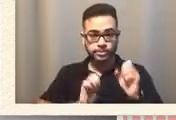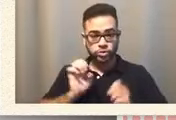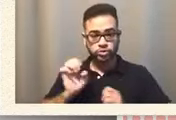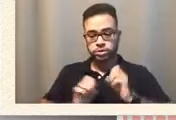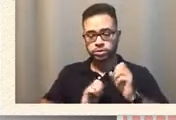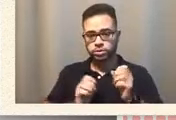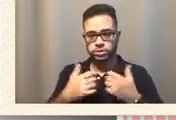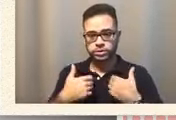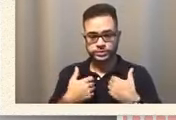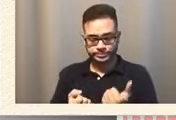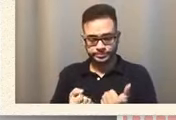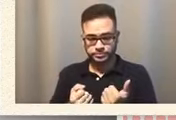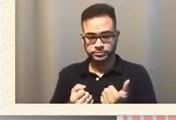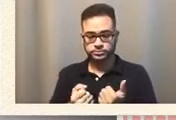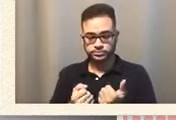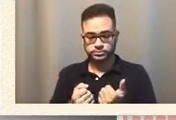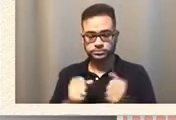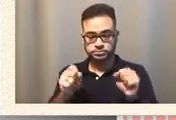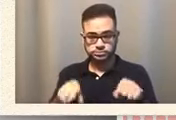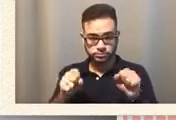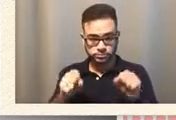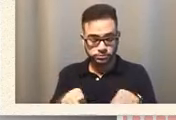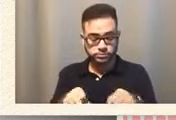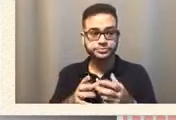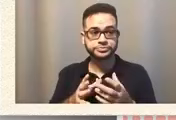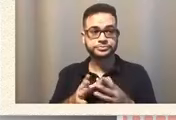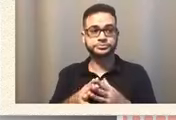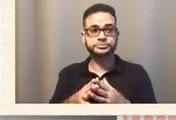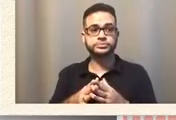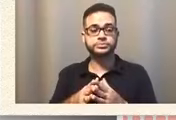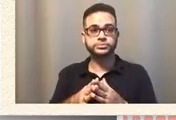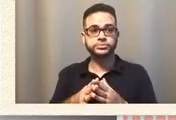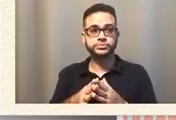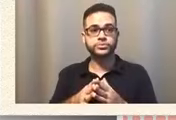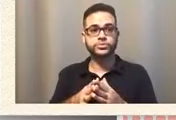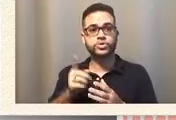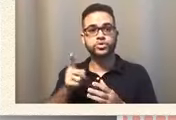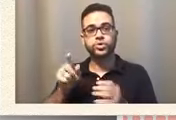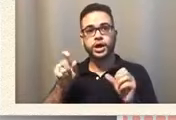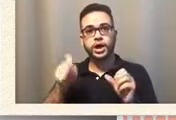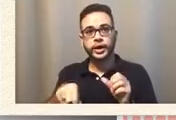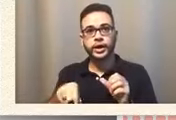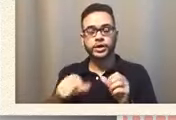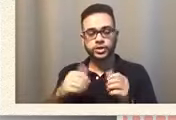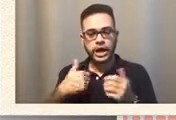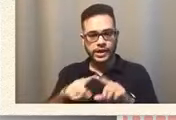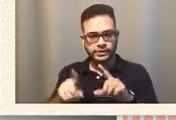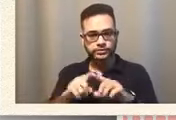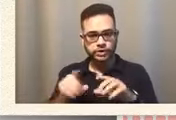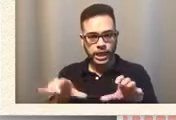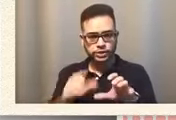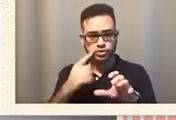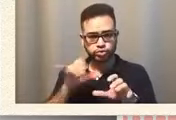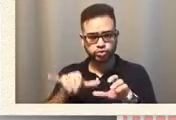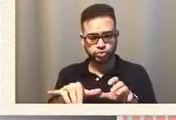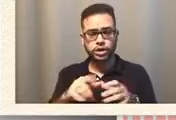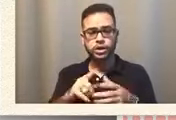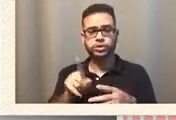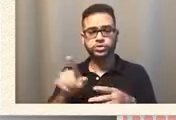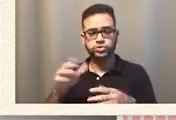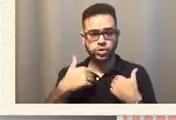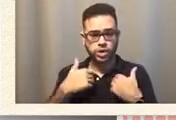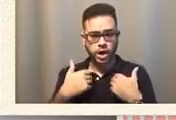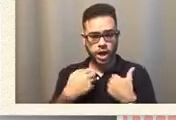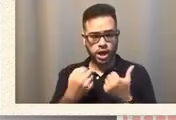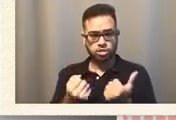as stable as possible. Right. have to do to do that, right? Yes. Your health, your